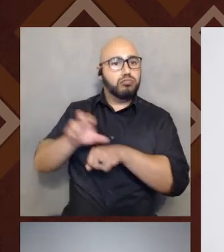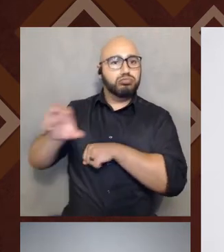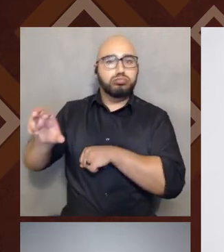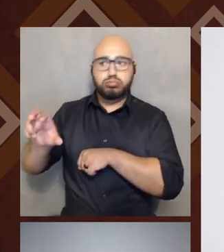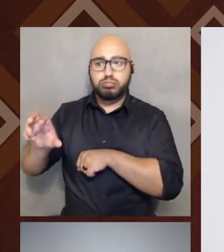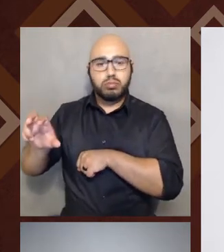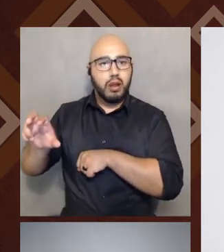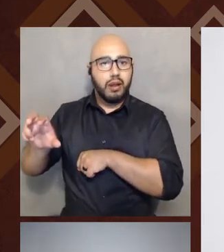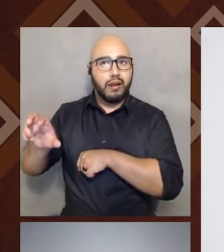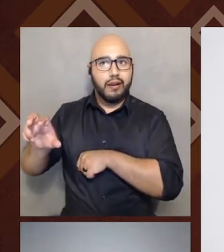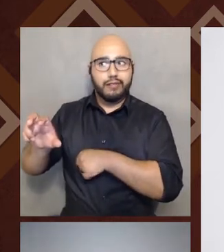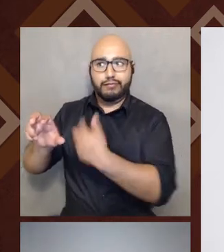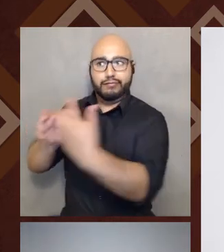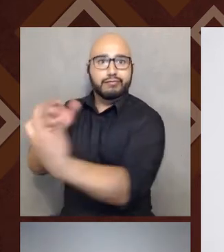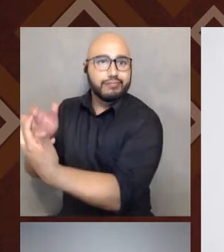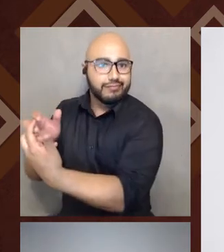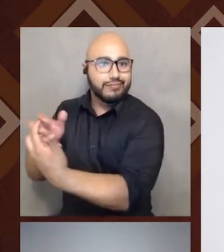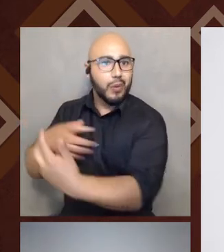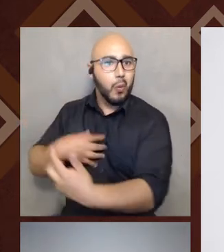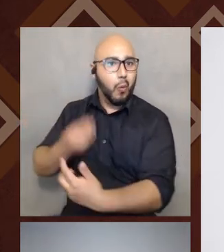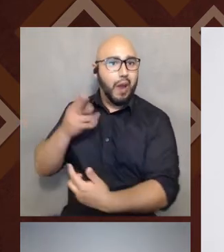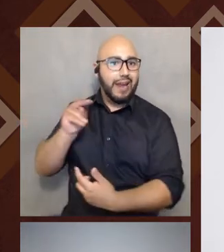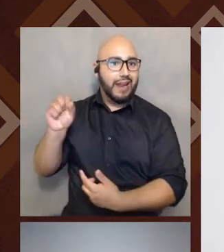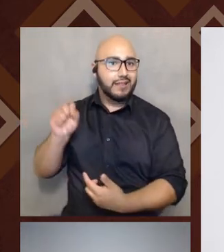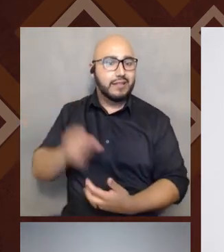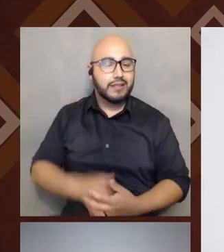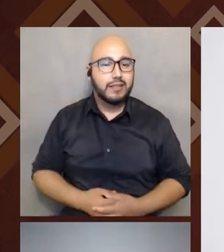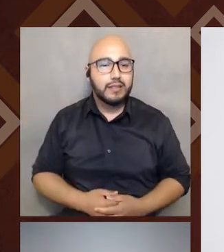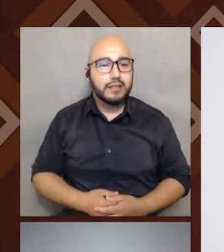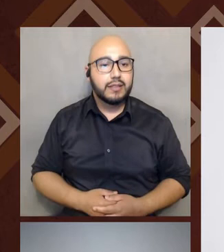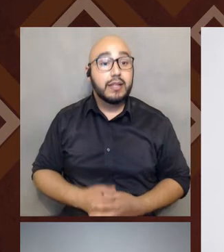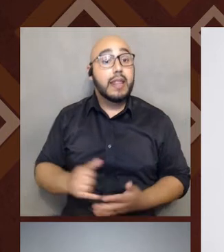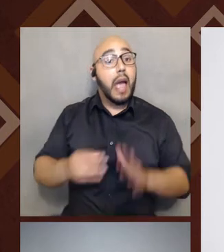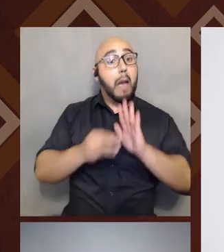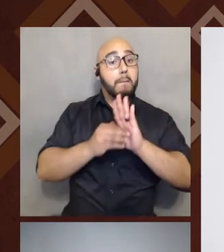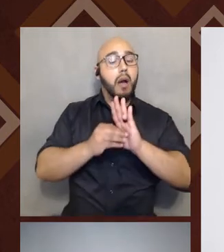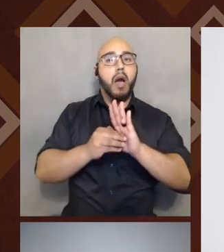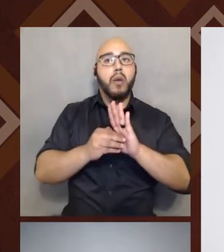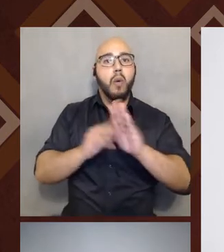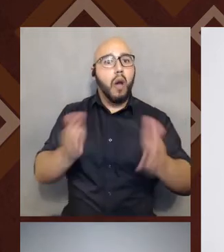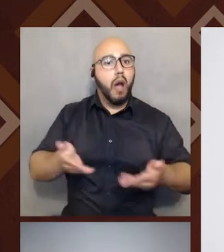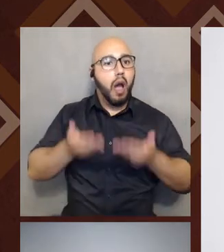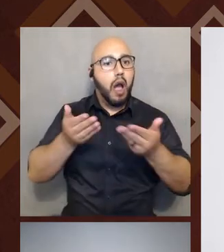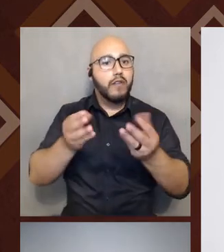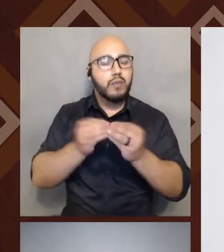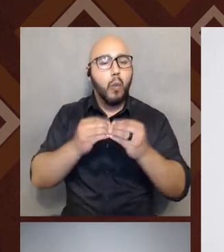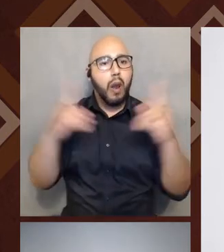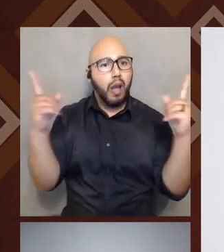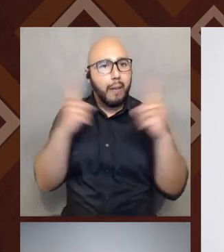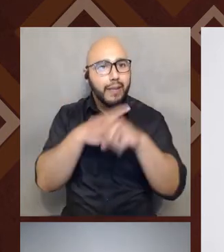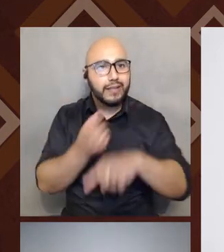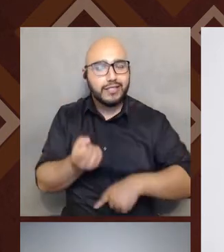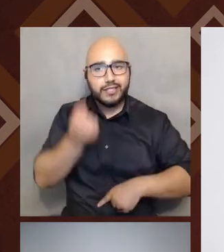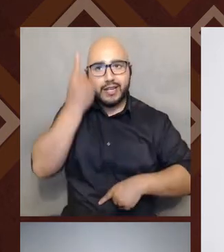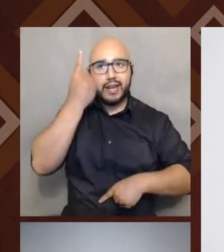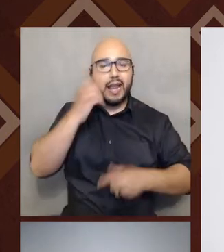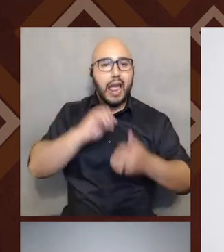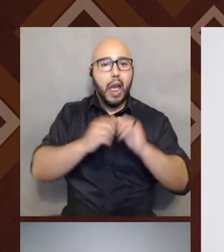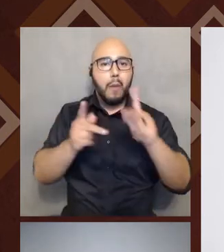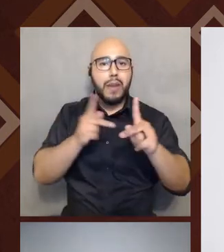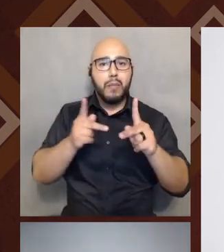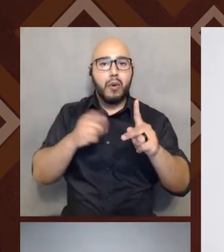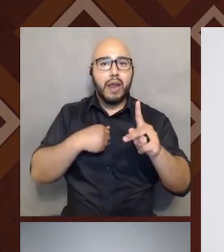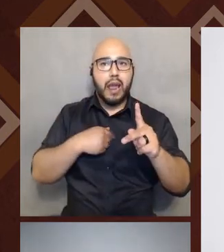to whiteness, right? Um, and so, um, this model really kind of offers a more complex understanding how people can orient